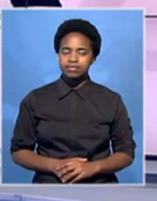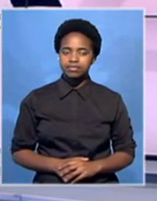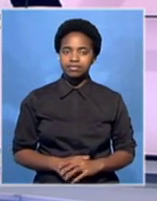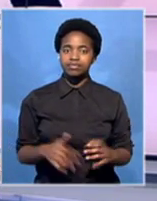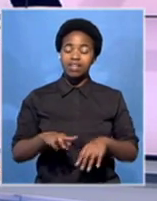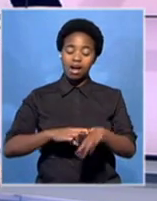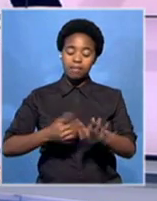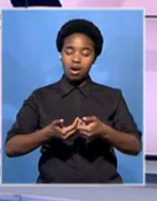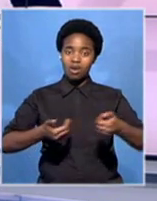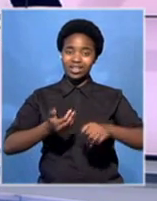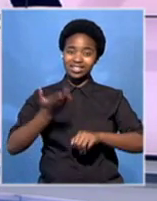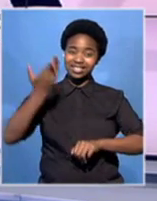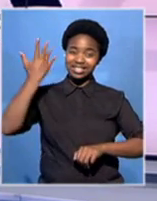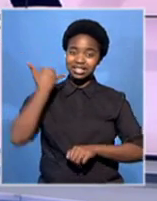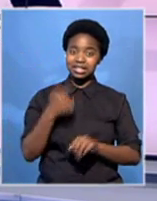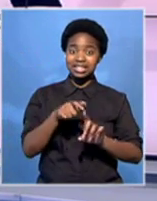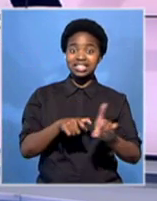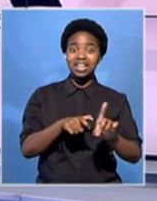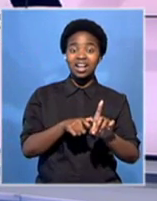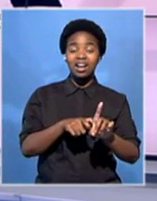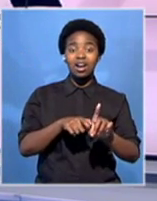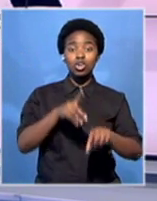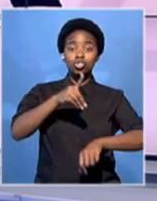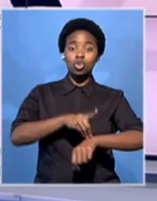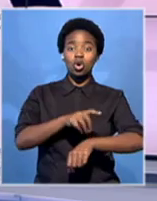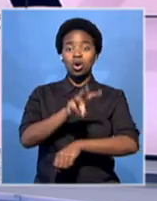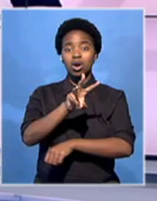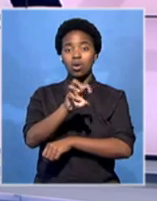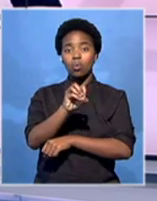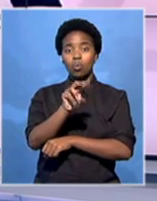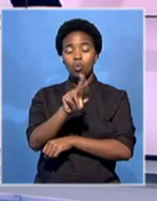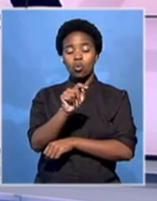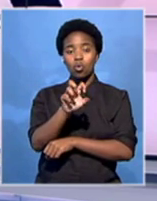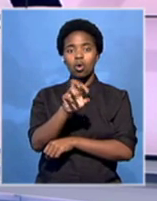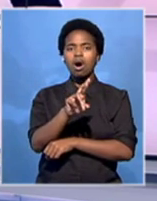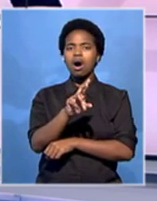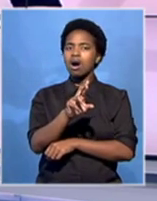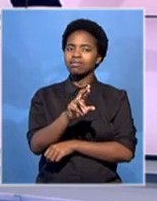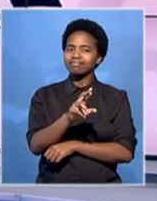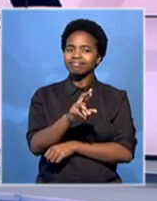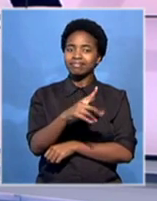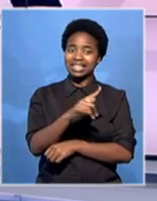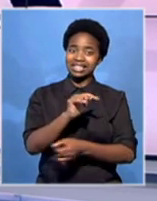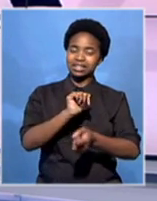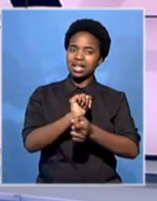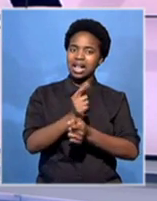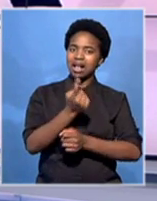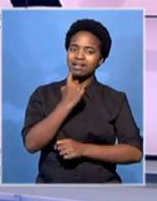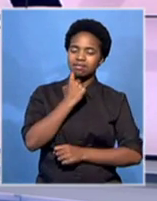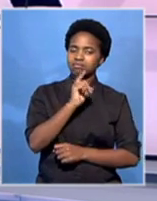Apartheid-era chemical and biological warfare expert Dr. Vota Besson should not get off with a light punishment.